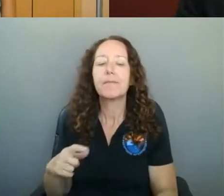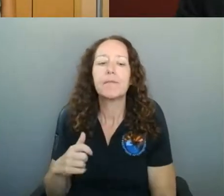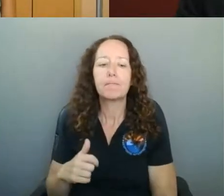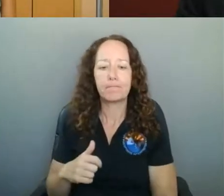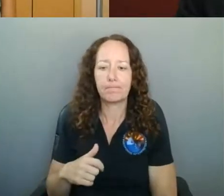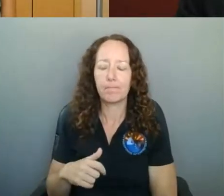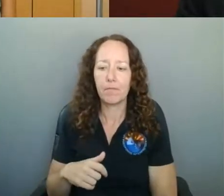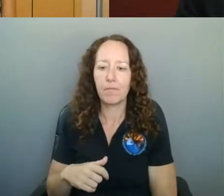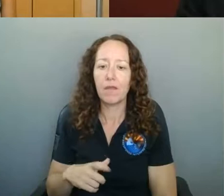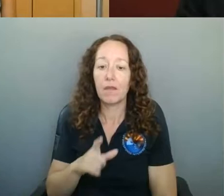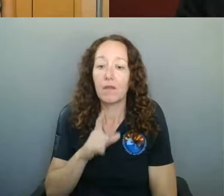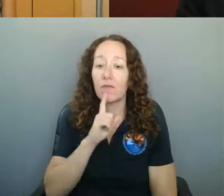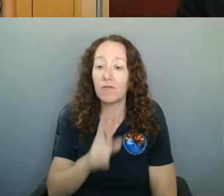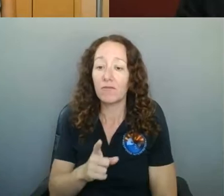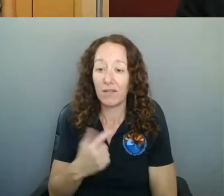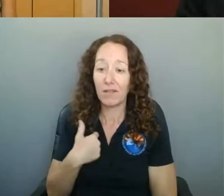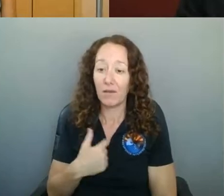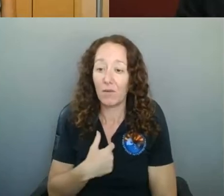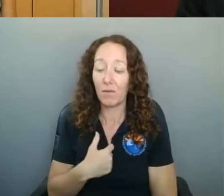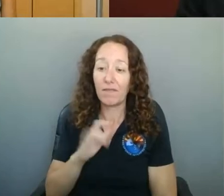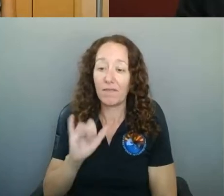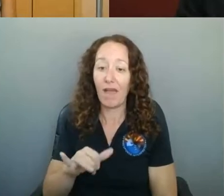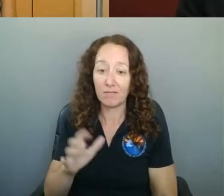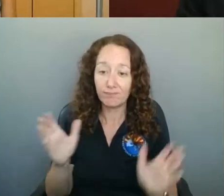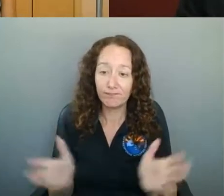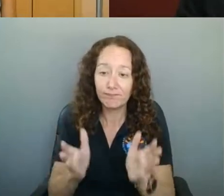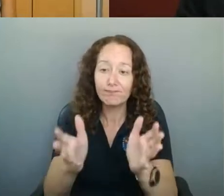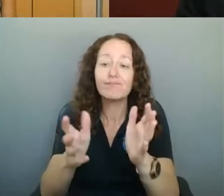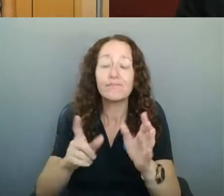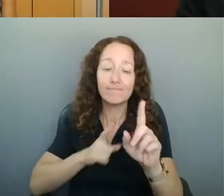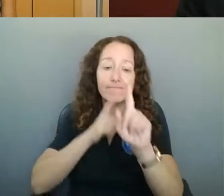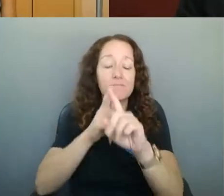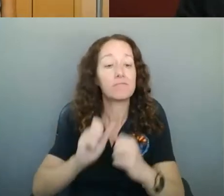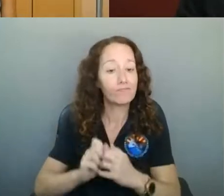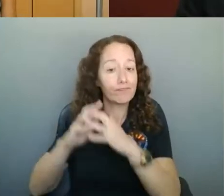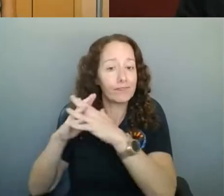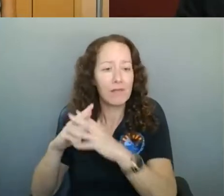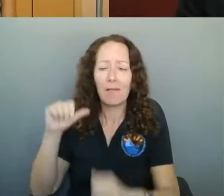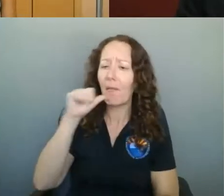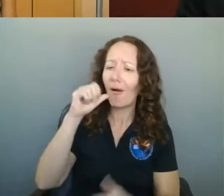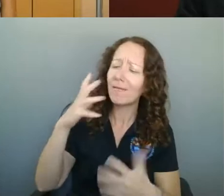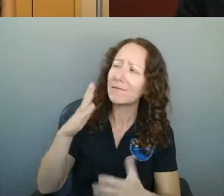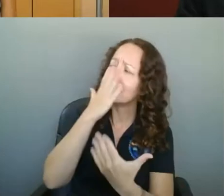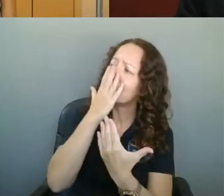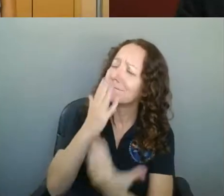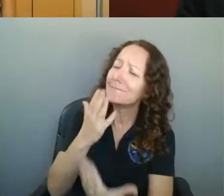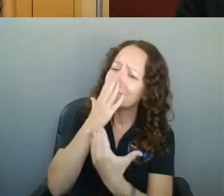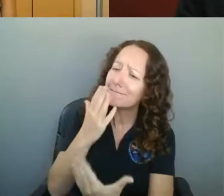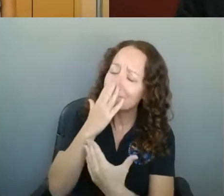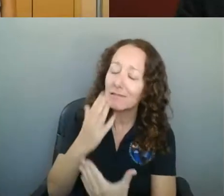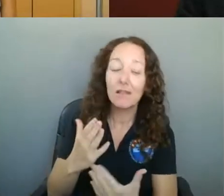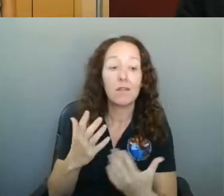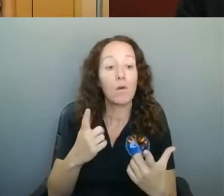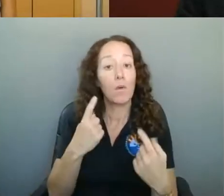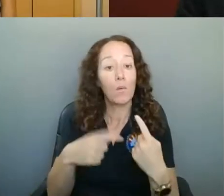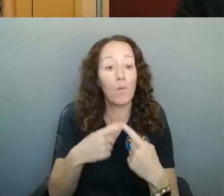campaign, the bars have been so thankful that once they get on their feet, they've already mentioned to me that